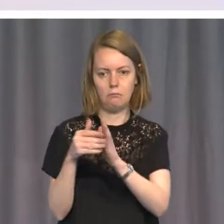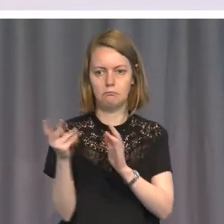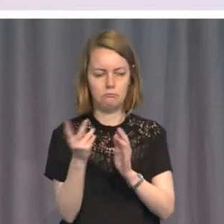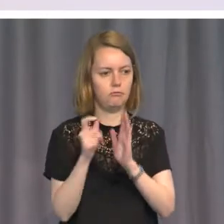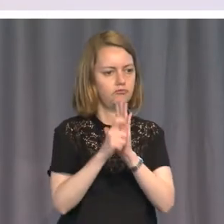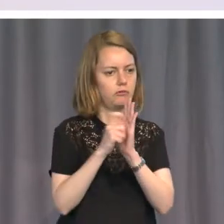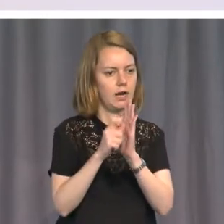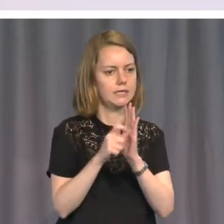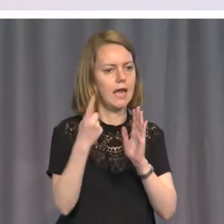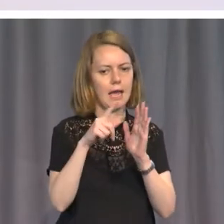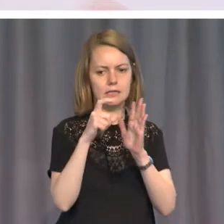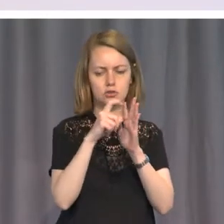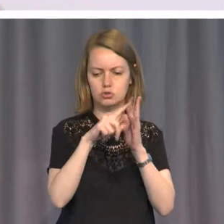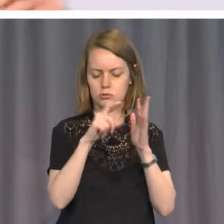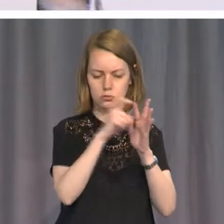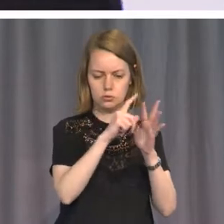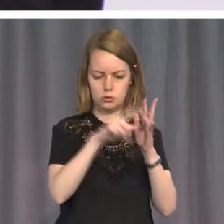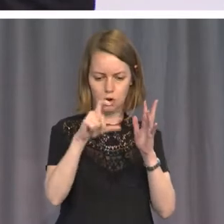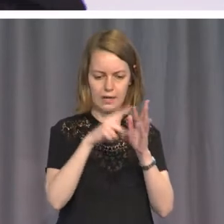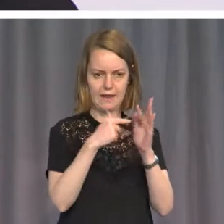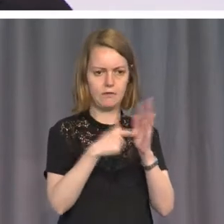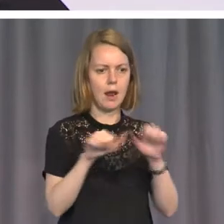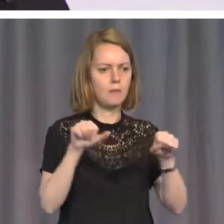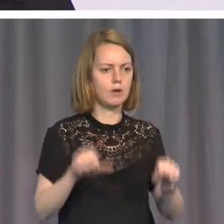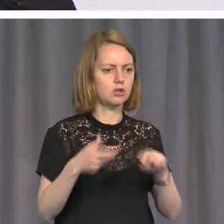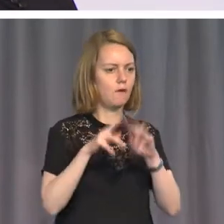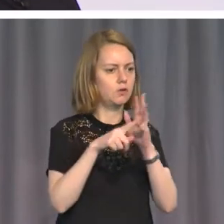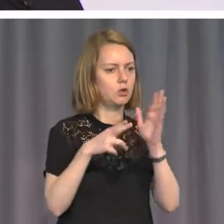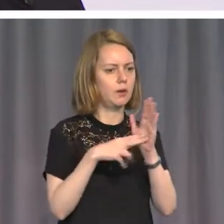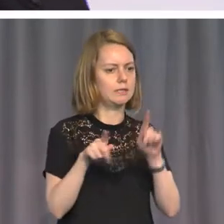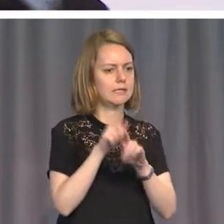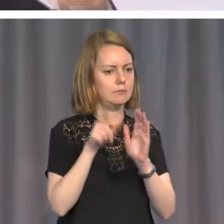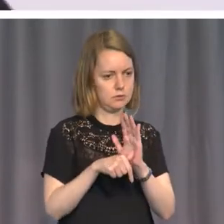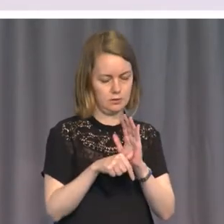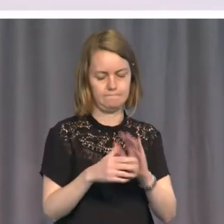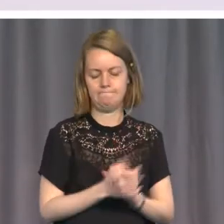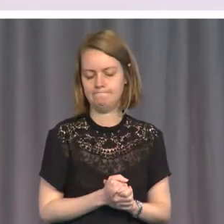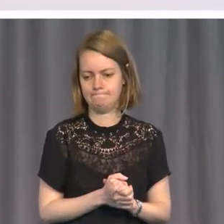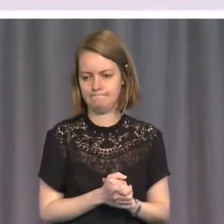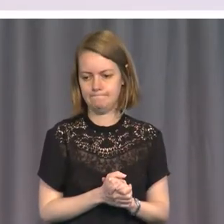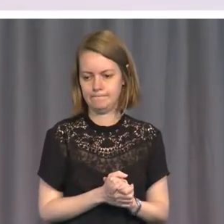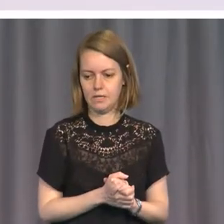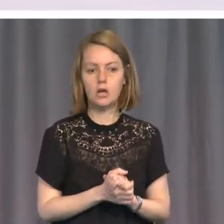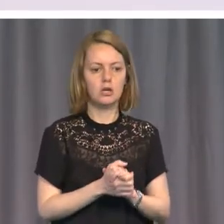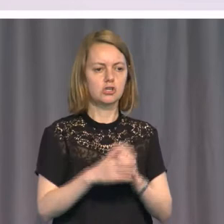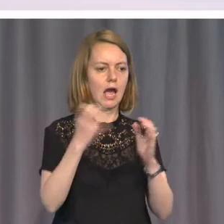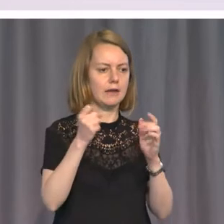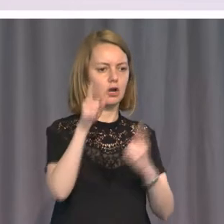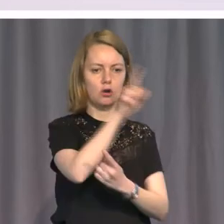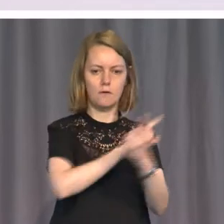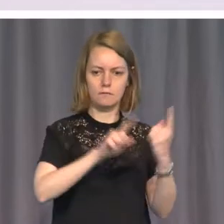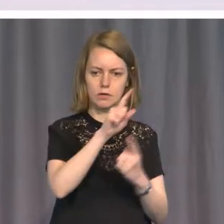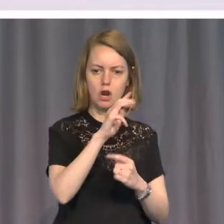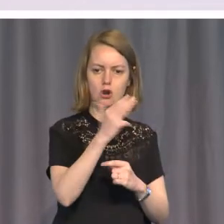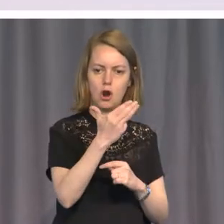president of the United Nations at the time. The great human rights triptych came together. The Genocide Convention, 9th of